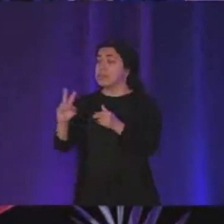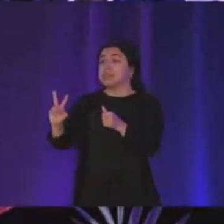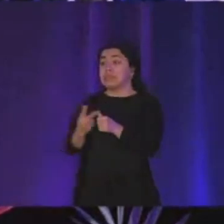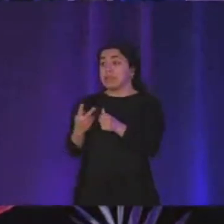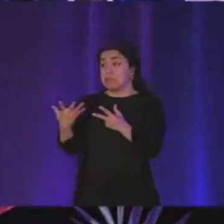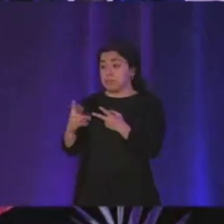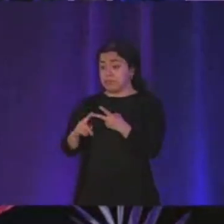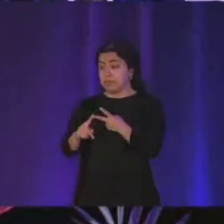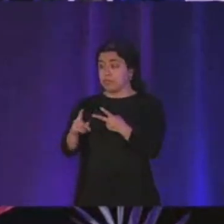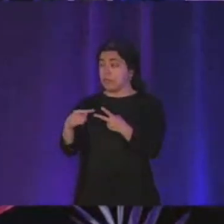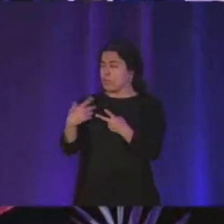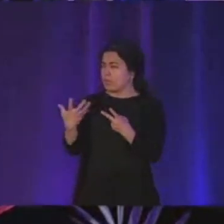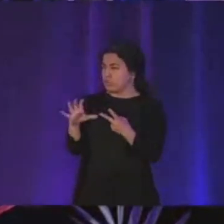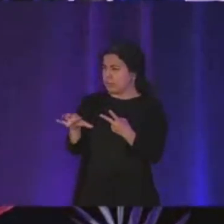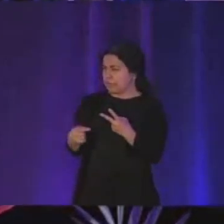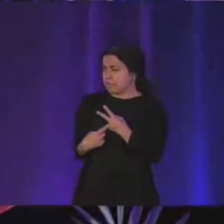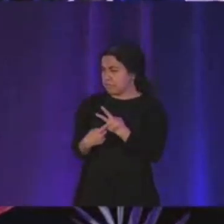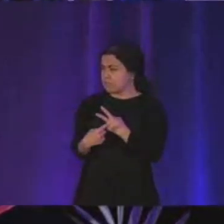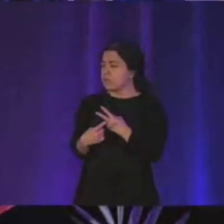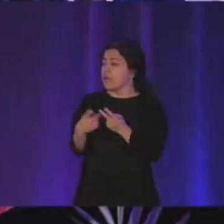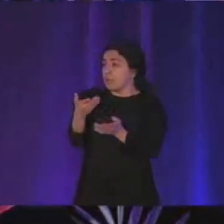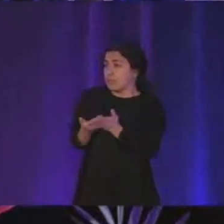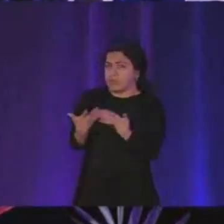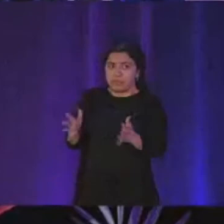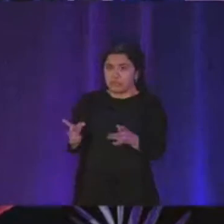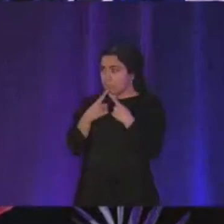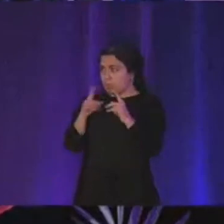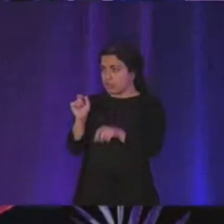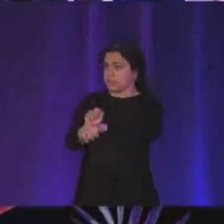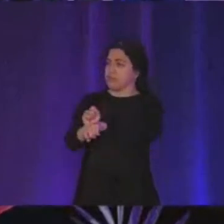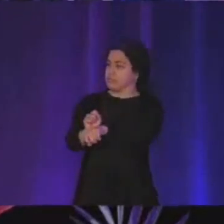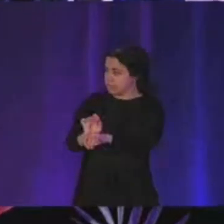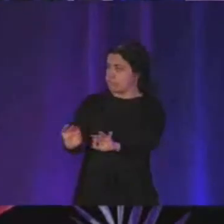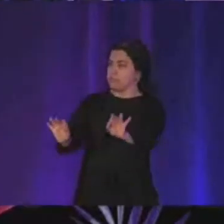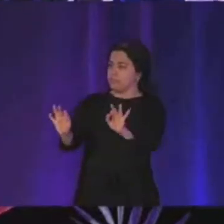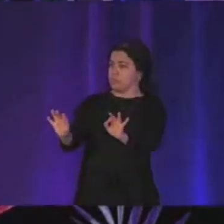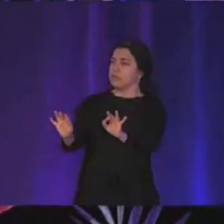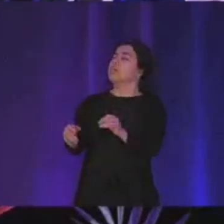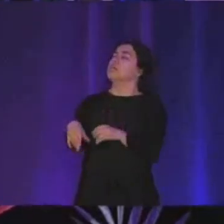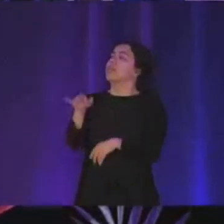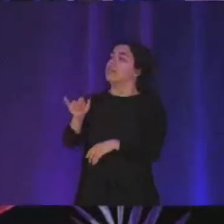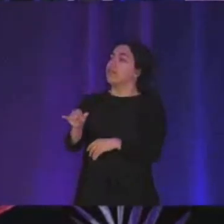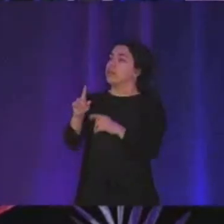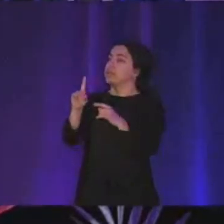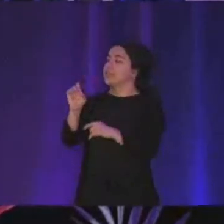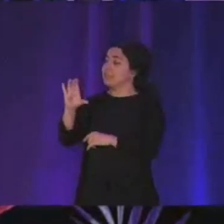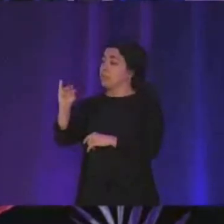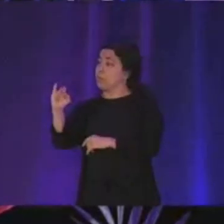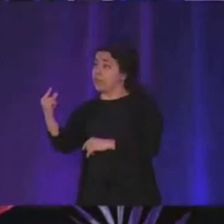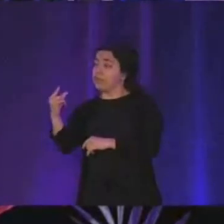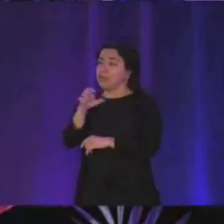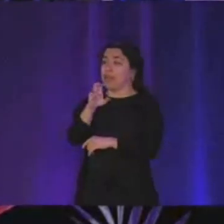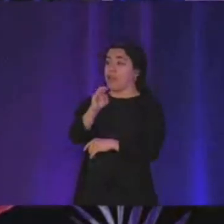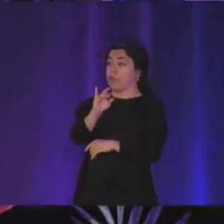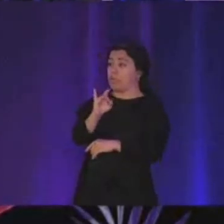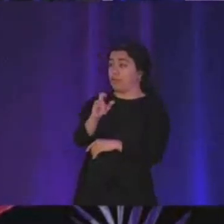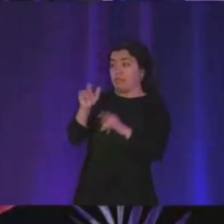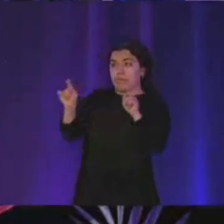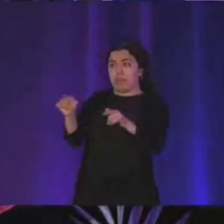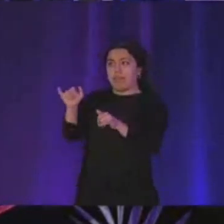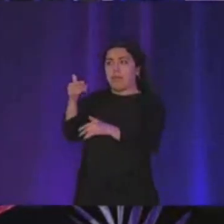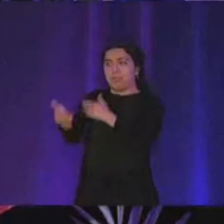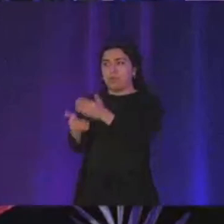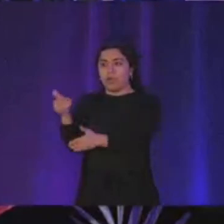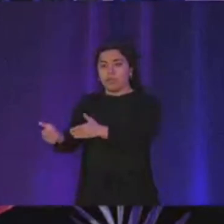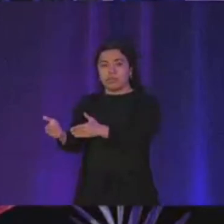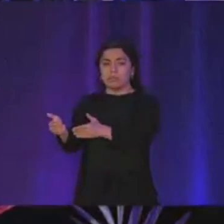that i've done with this is i proven that it actually works and so the decoding and encoding process i timed it against final